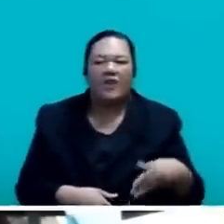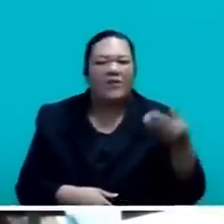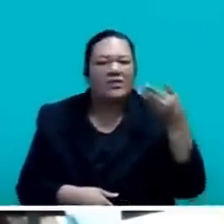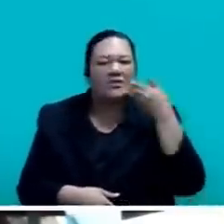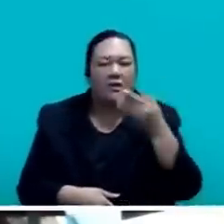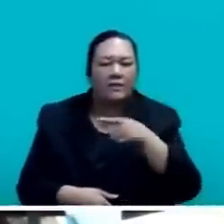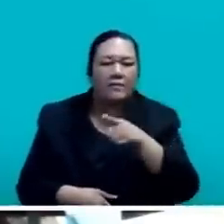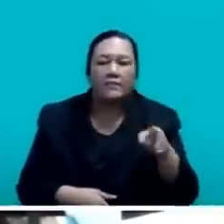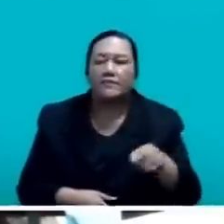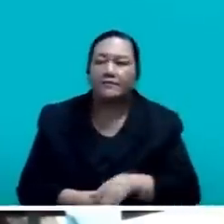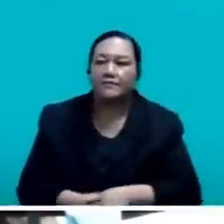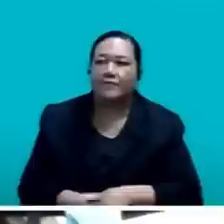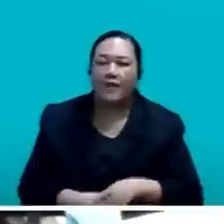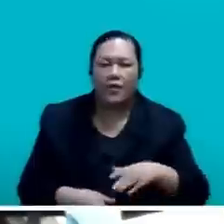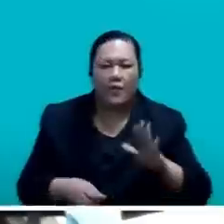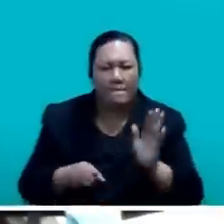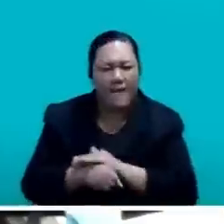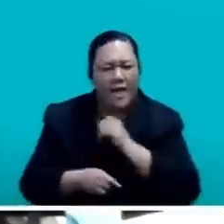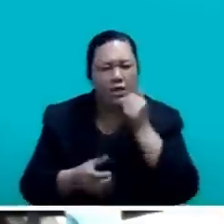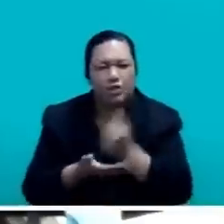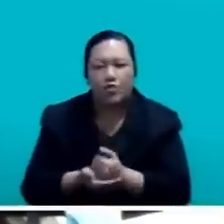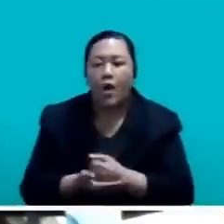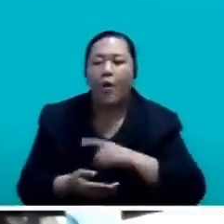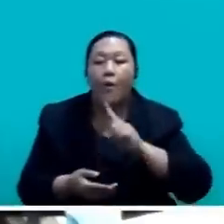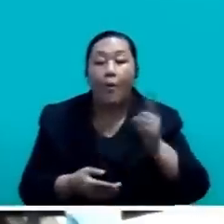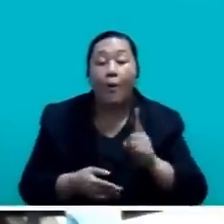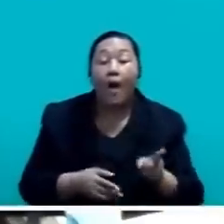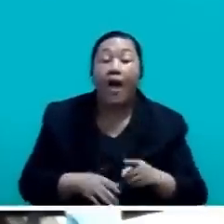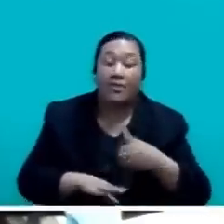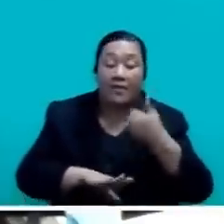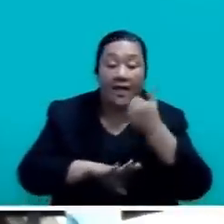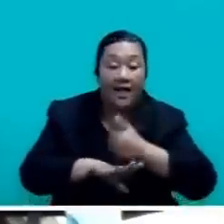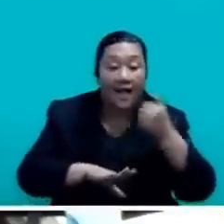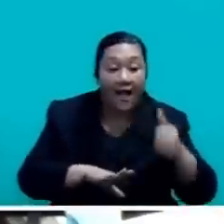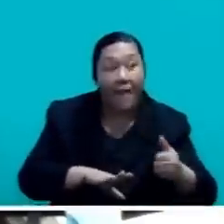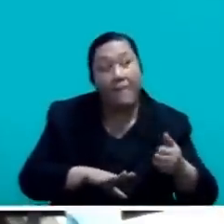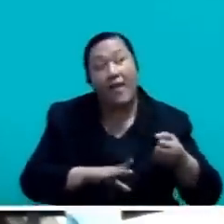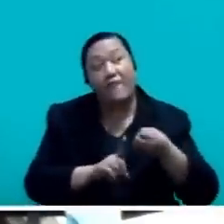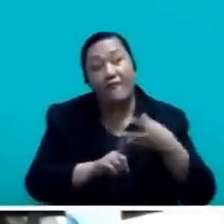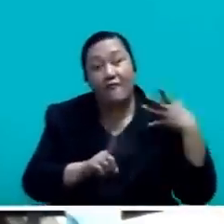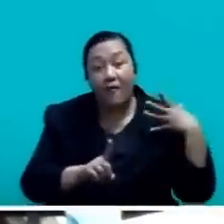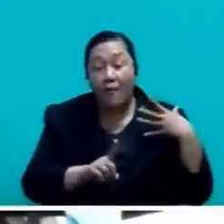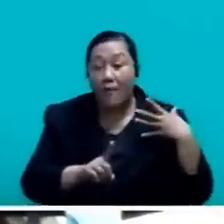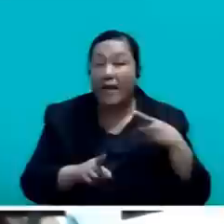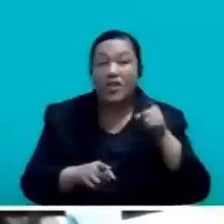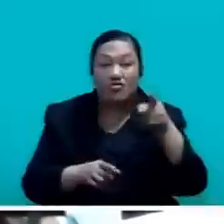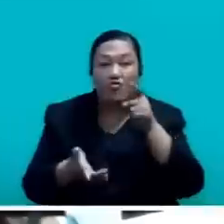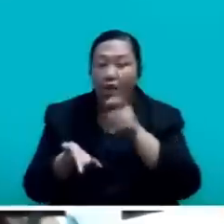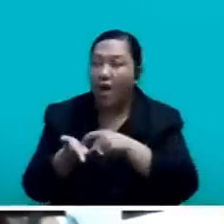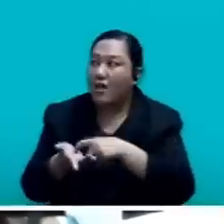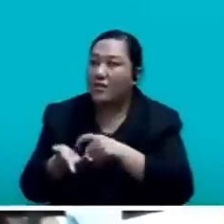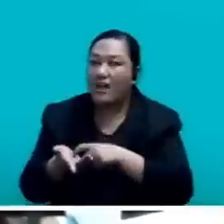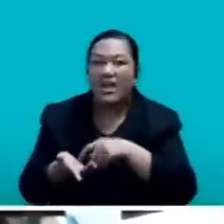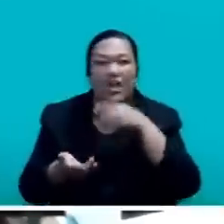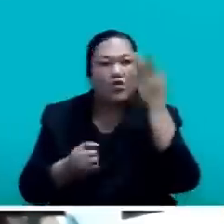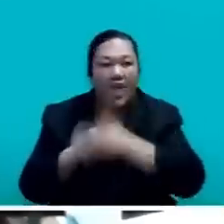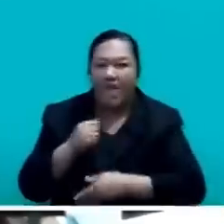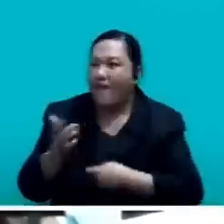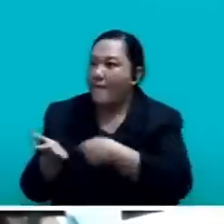that that what the government owes that needs to be paid to your speed will be paid for your sake.